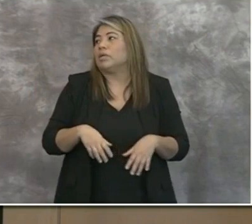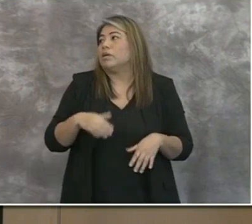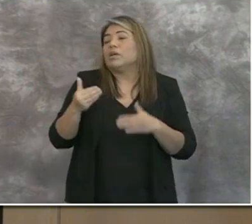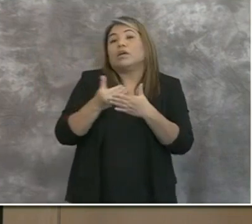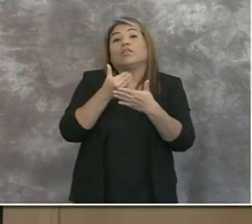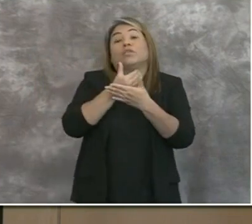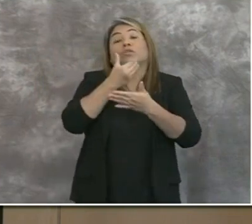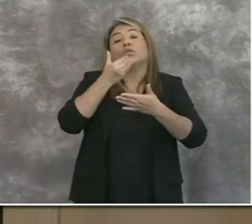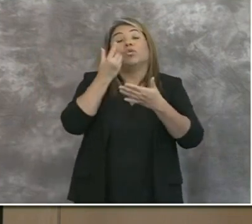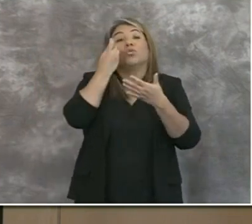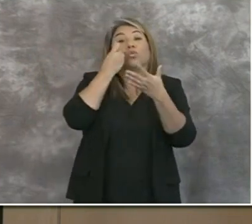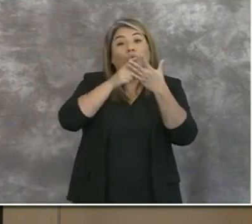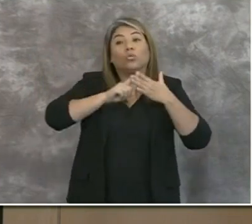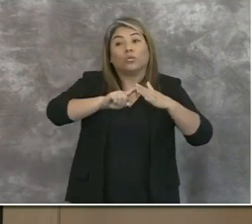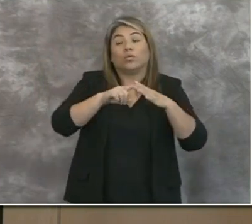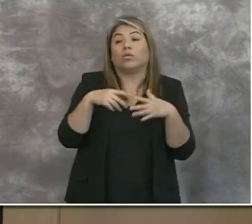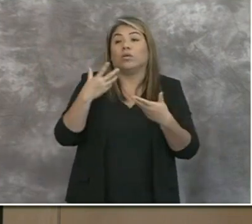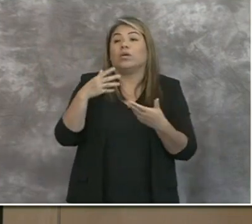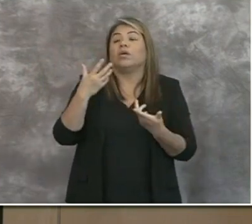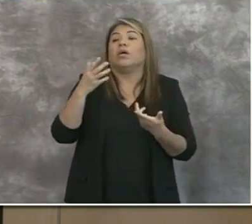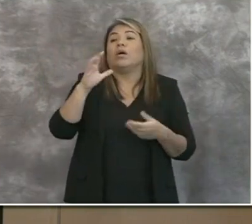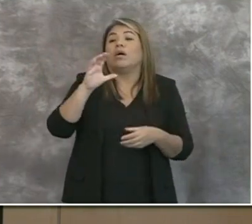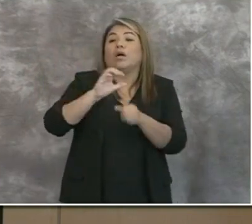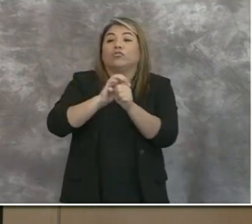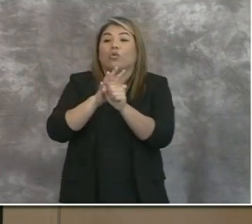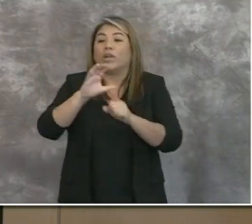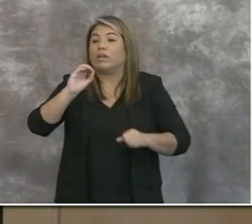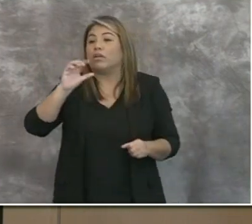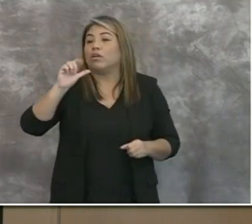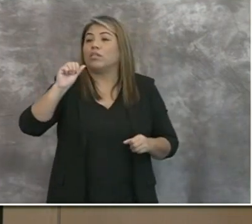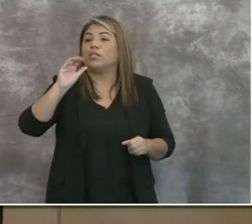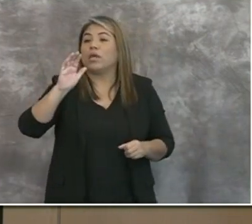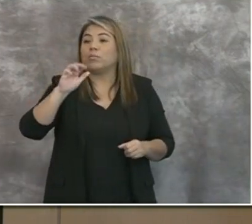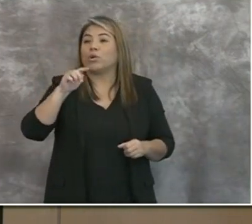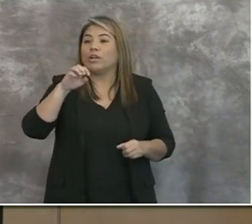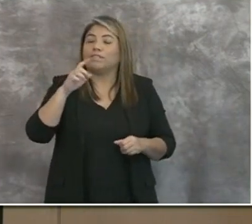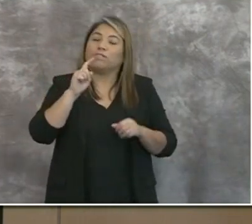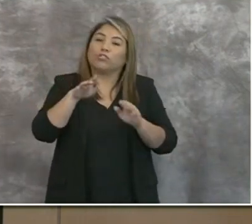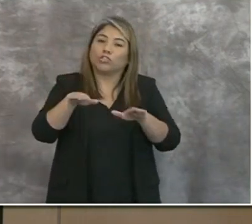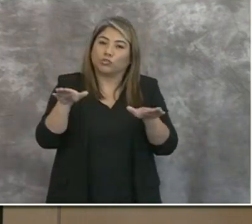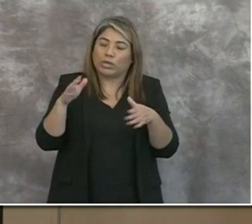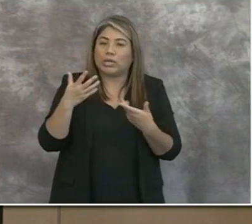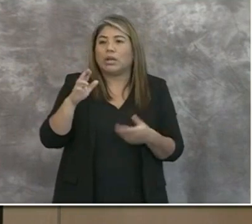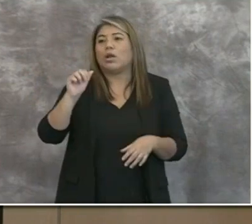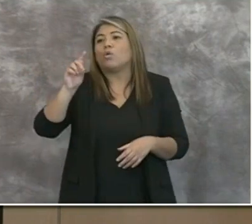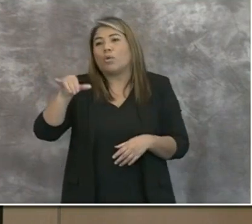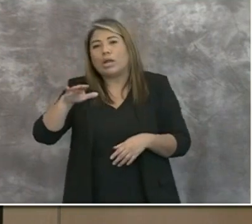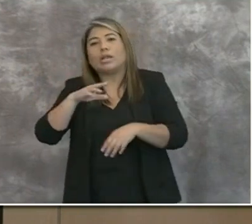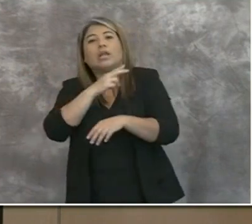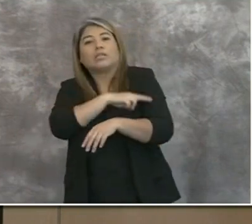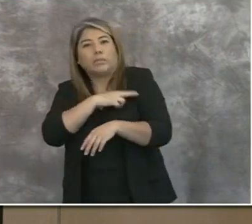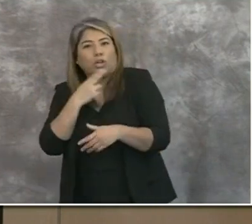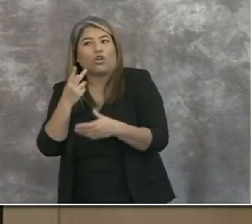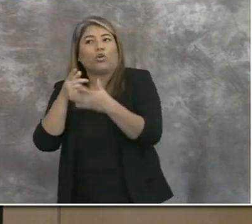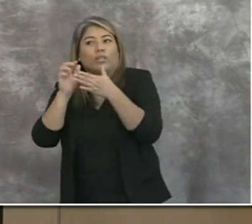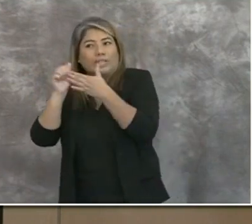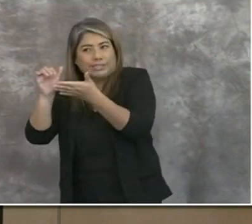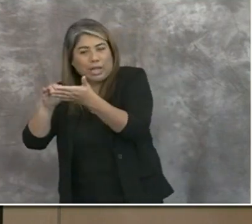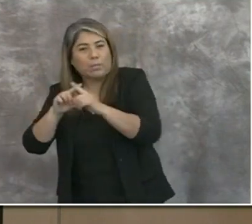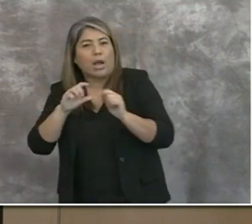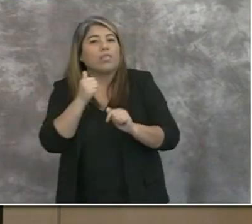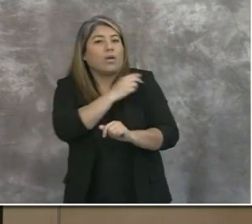collaborative, COVID collaborative for children, which is being led by Rady's and other hospitals that are joining as well,